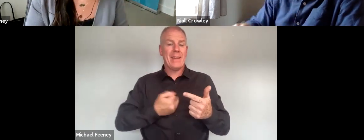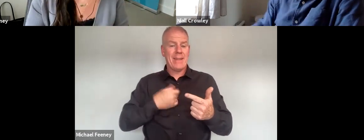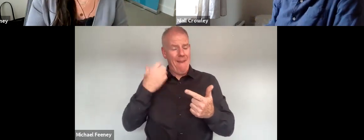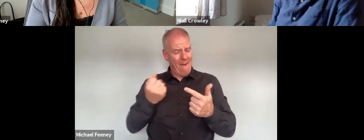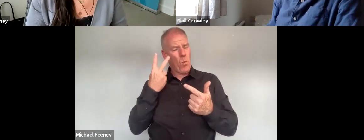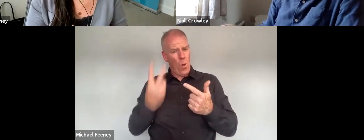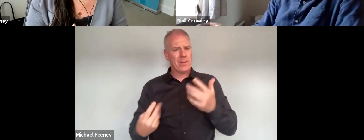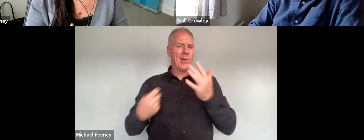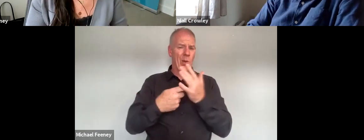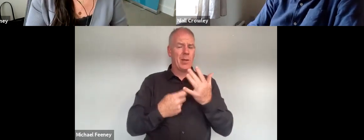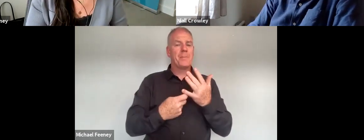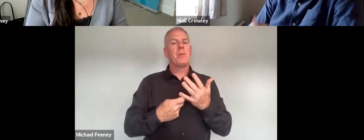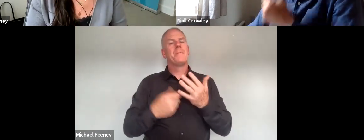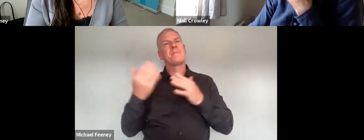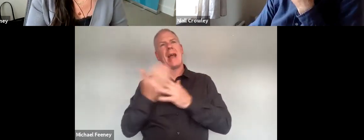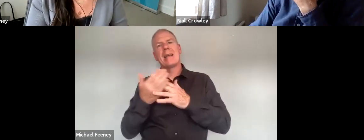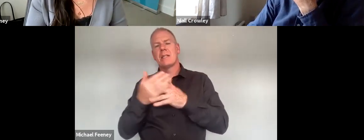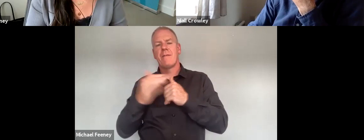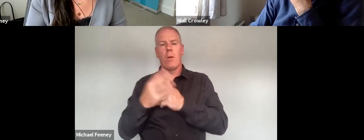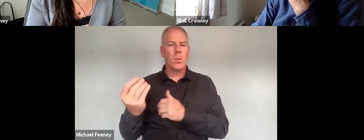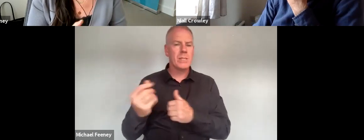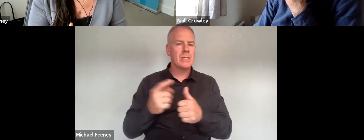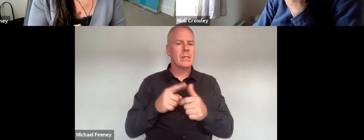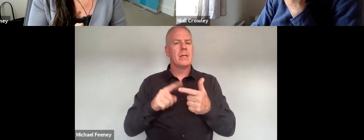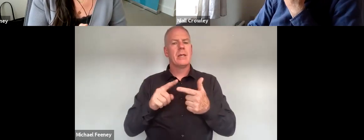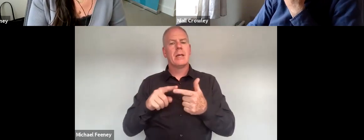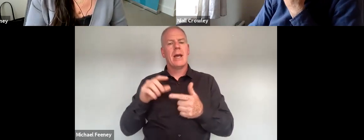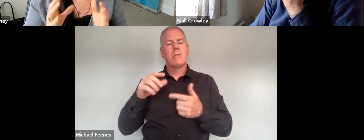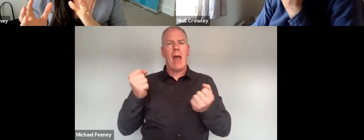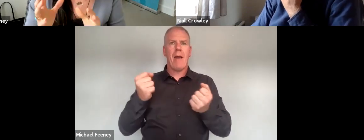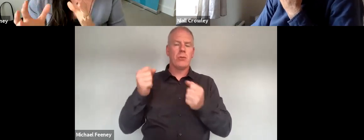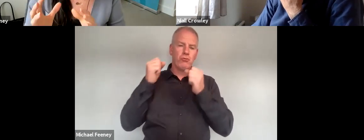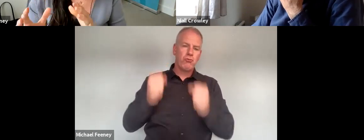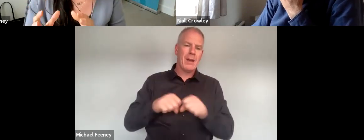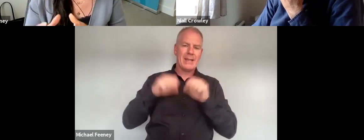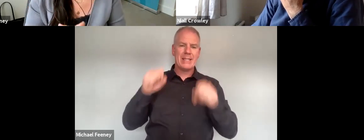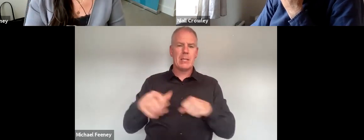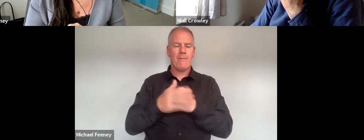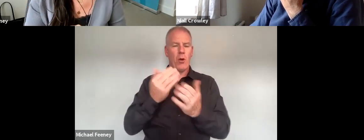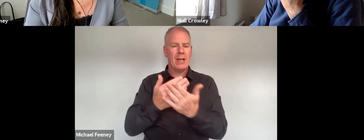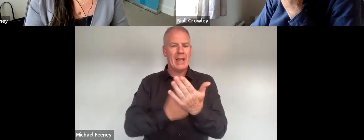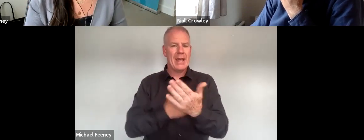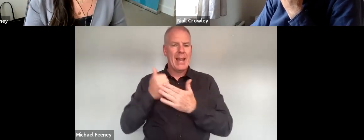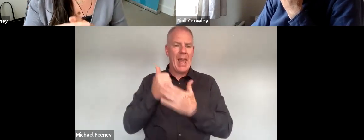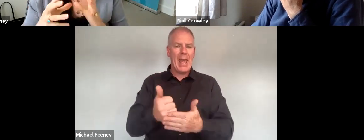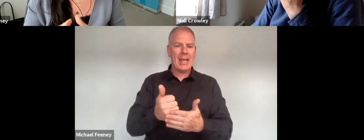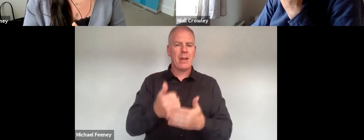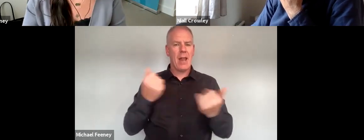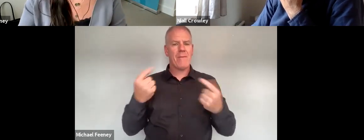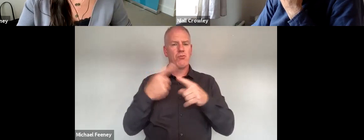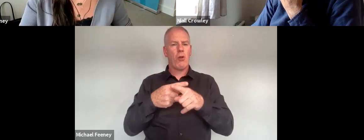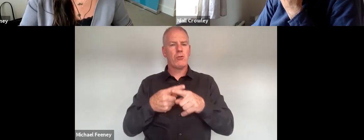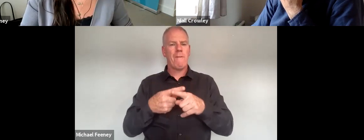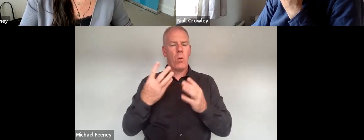also around access to redress a comprehensive and resourced system of legal aid looking at that intersectional piece and also